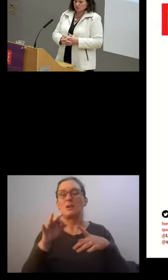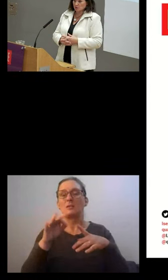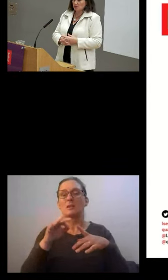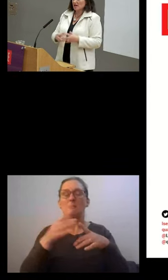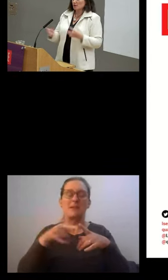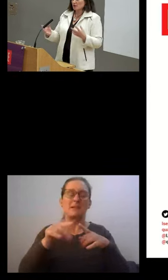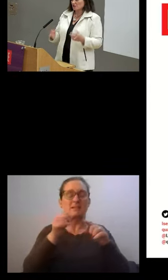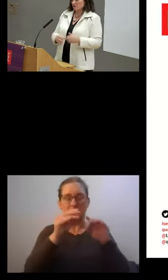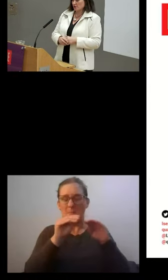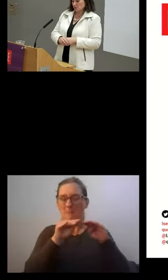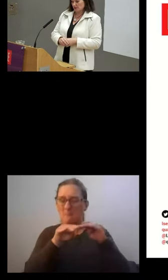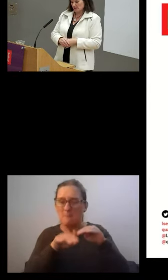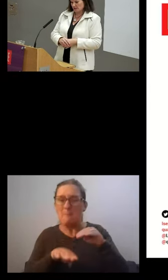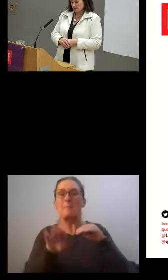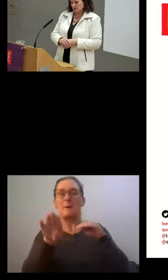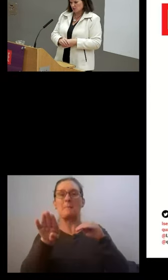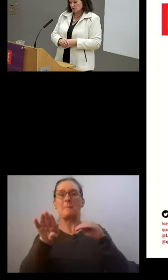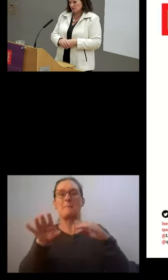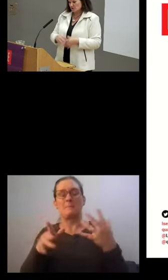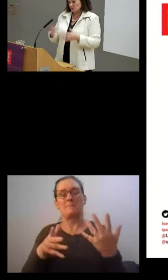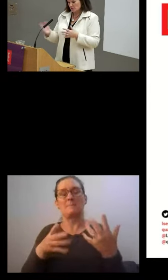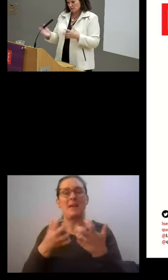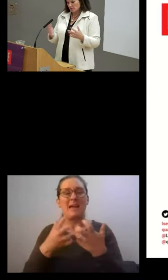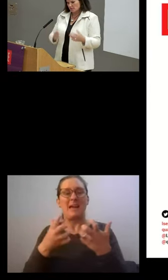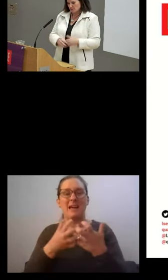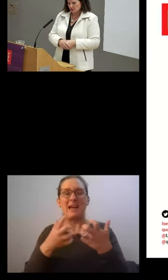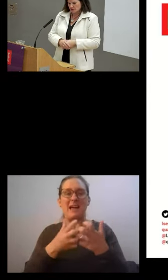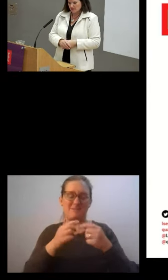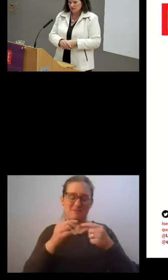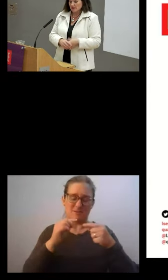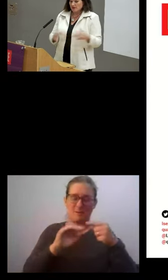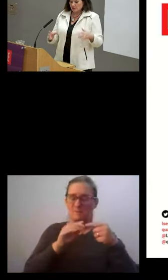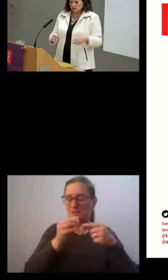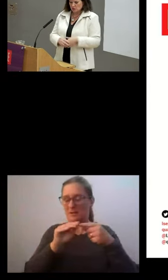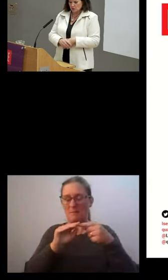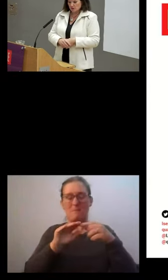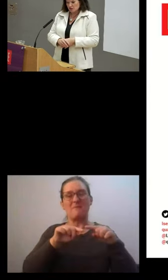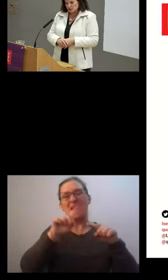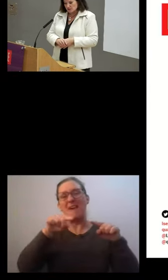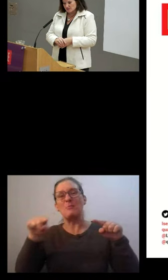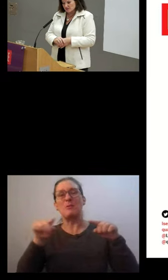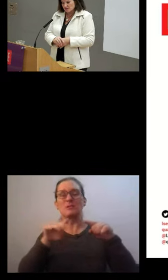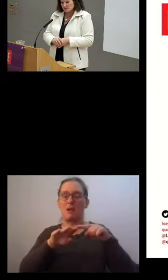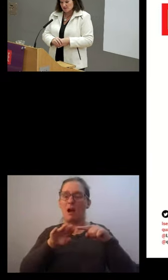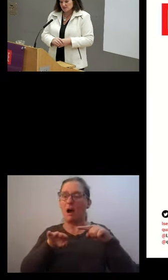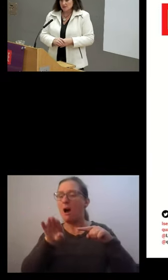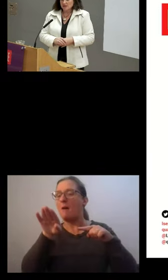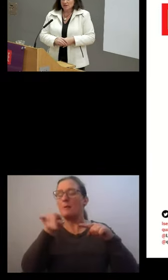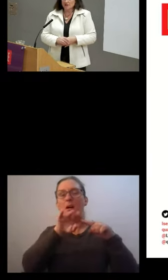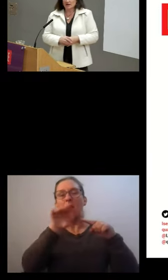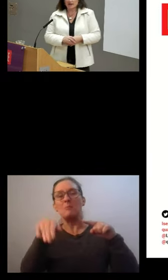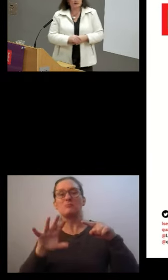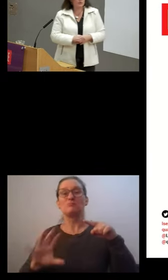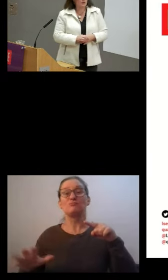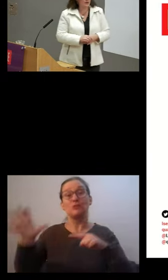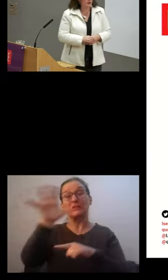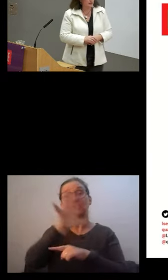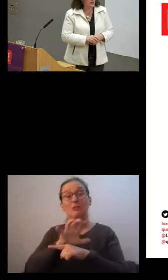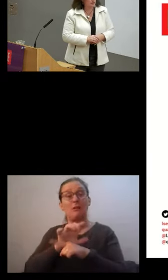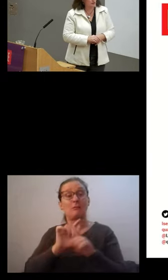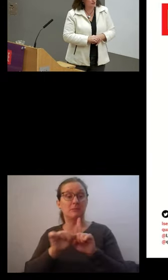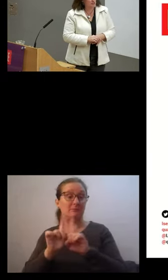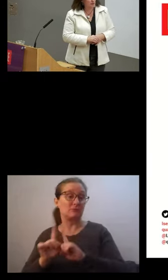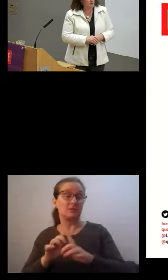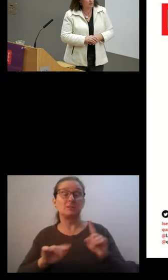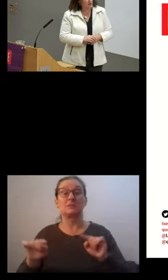are differences between how each variable in the index moves. Some go up, some go down. We saw the regional differences. So areas with the